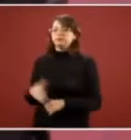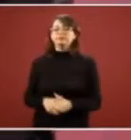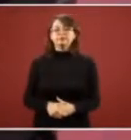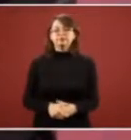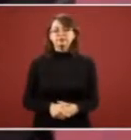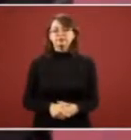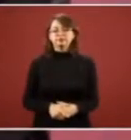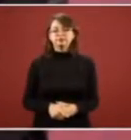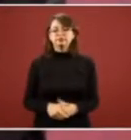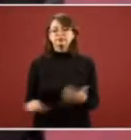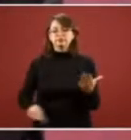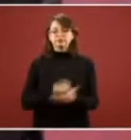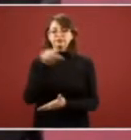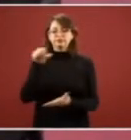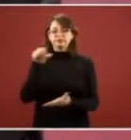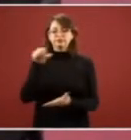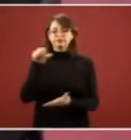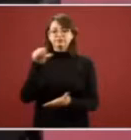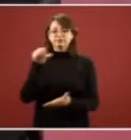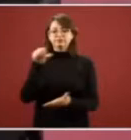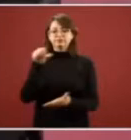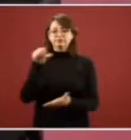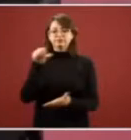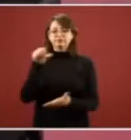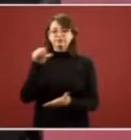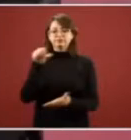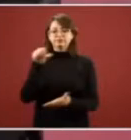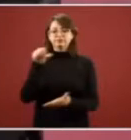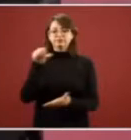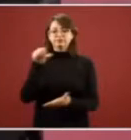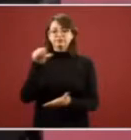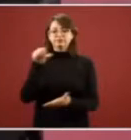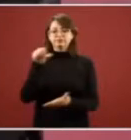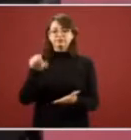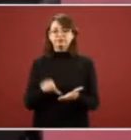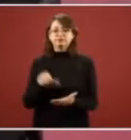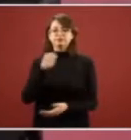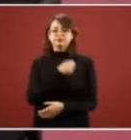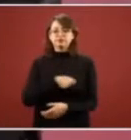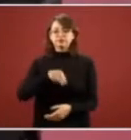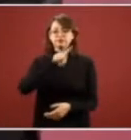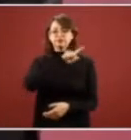en centros de salud or vacancies in health centers